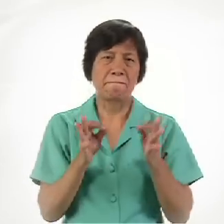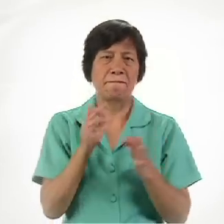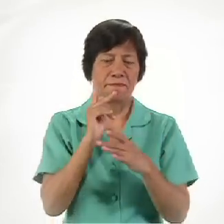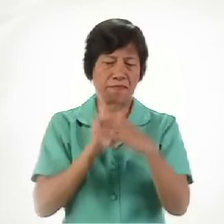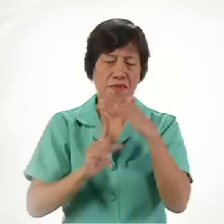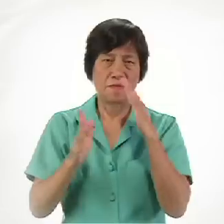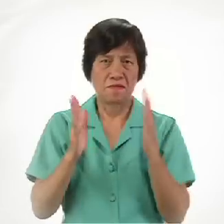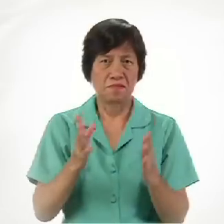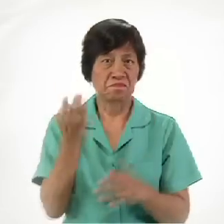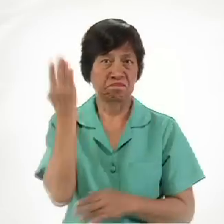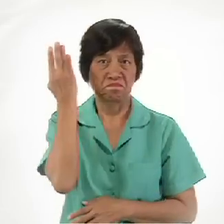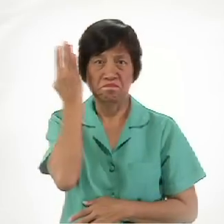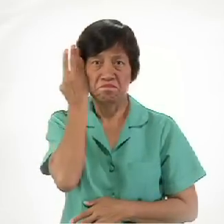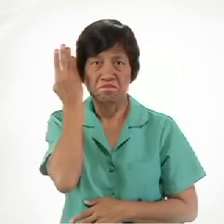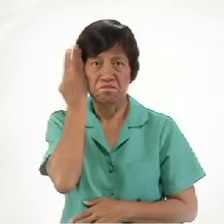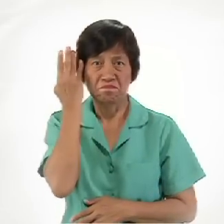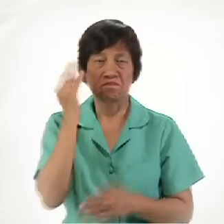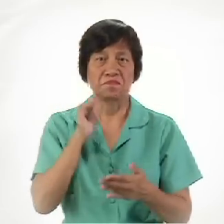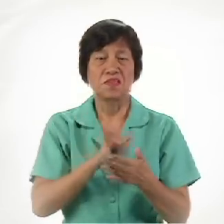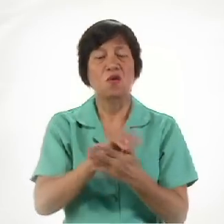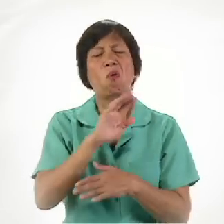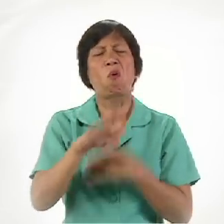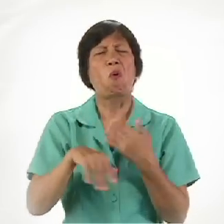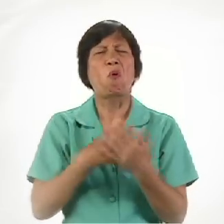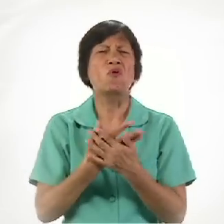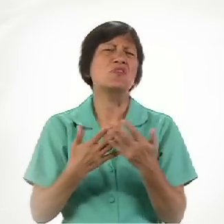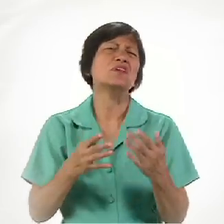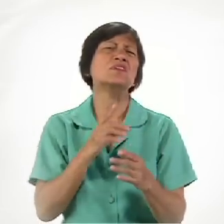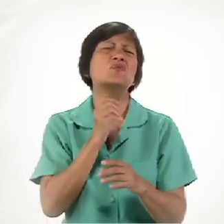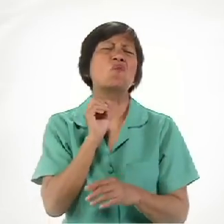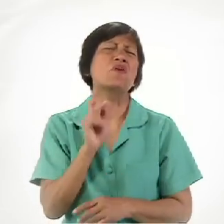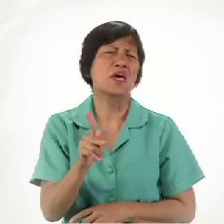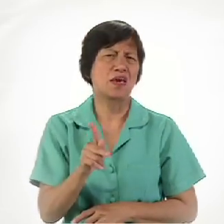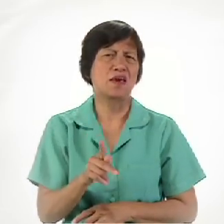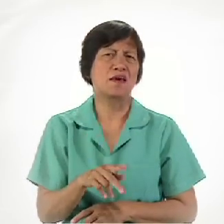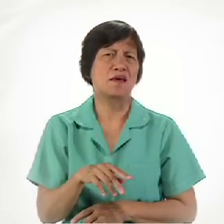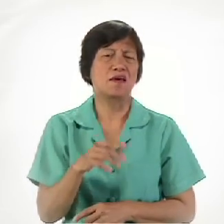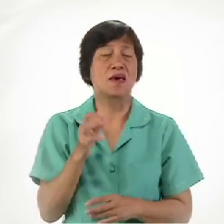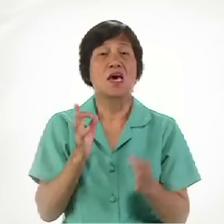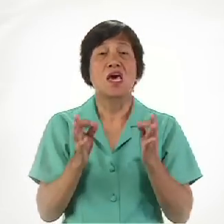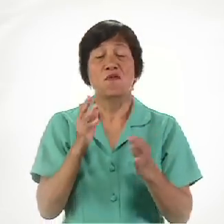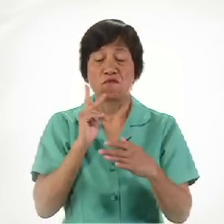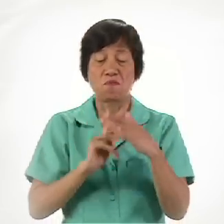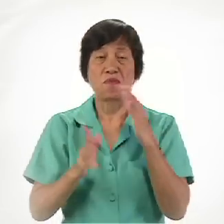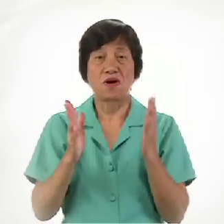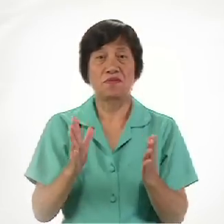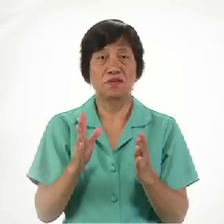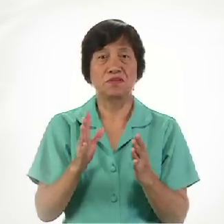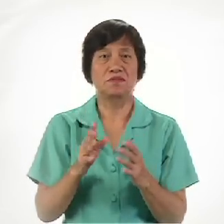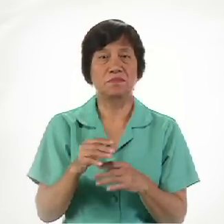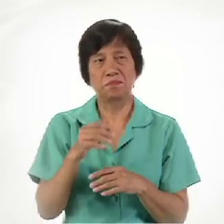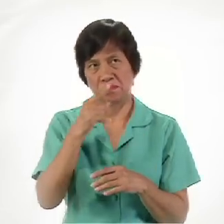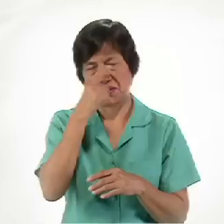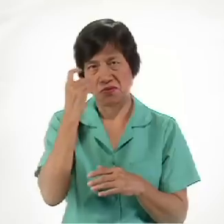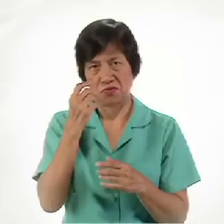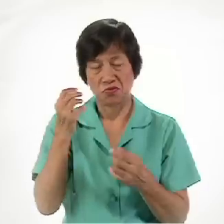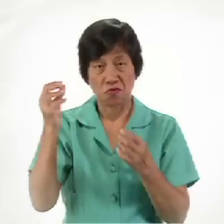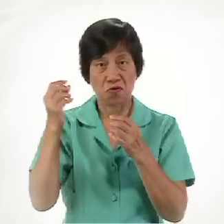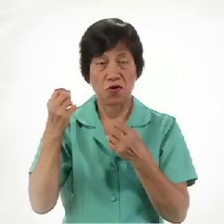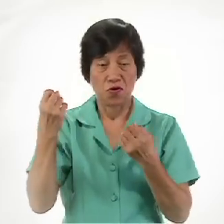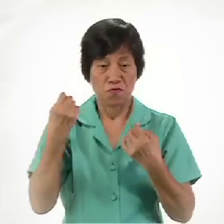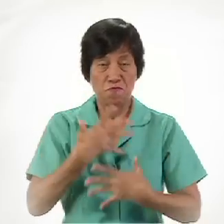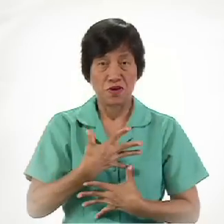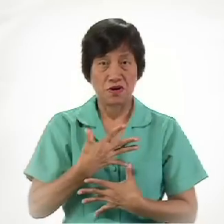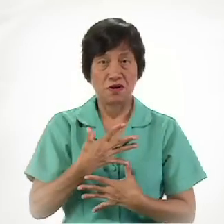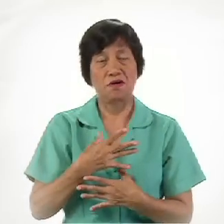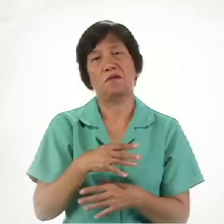Pretends that everything is alright If the prophet Out of fear Or out of false